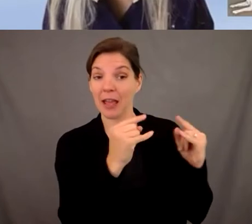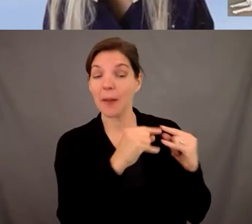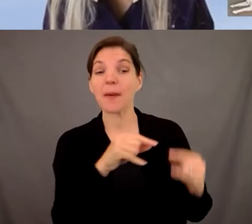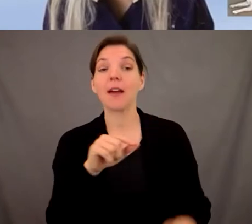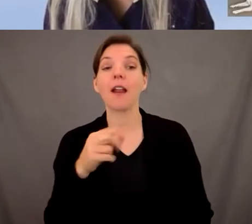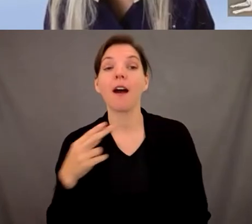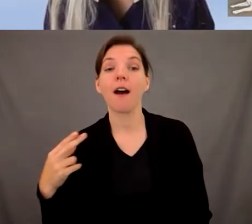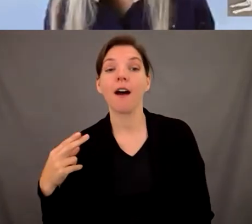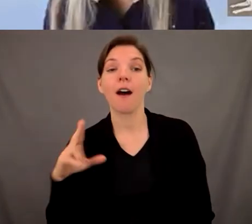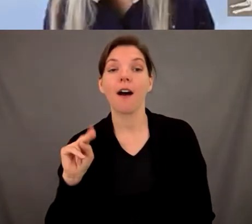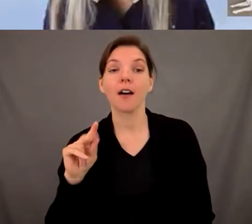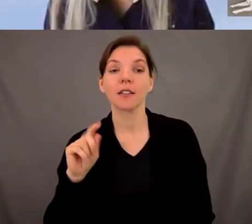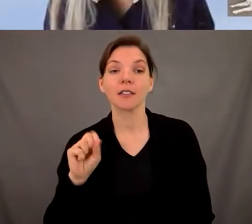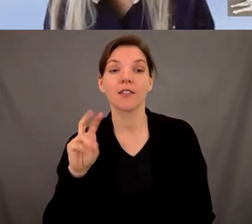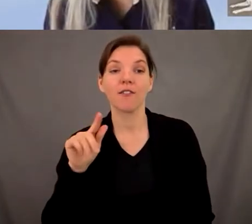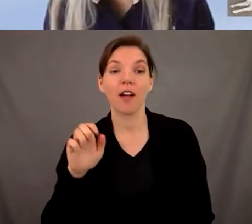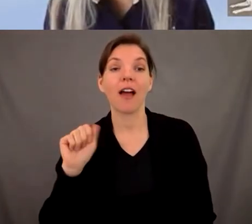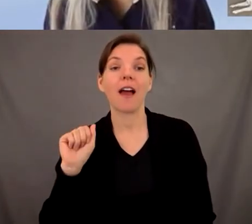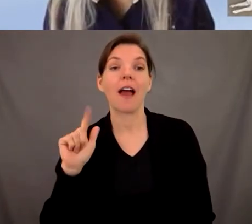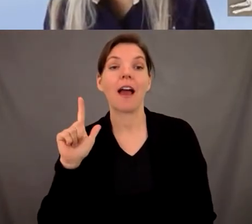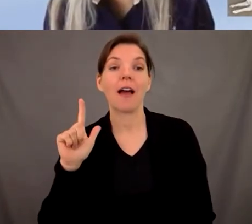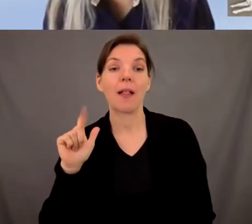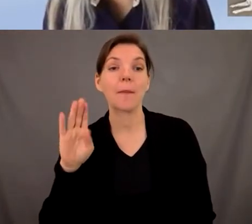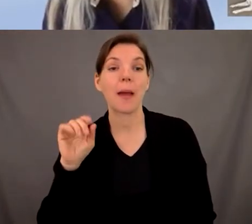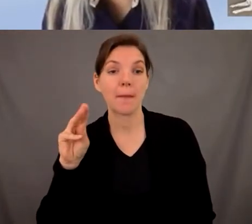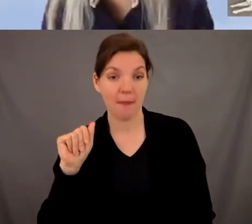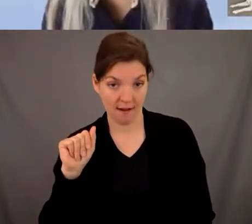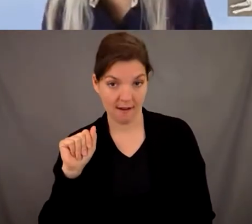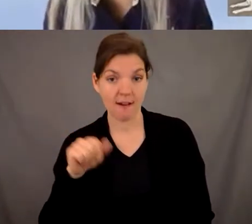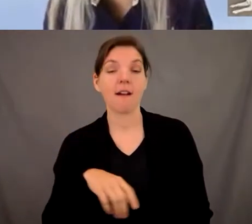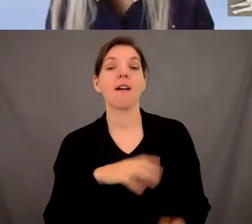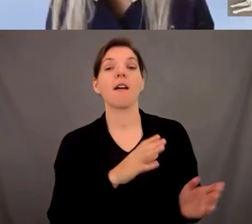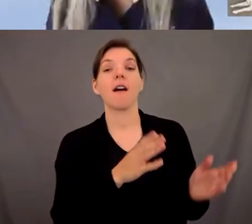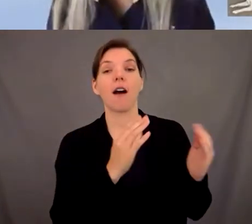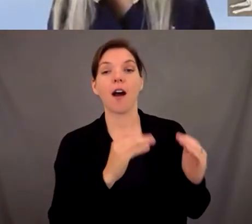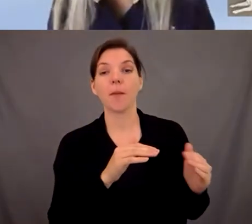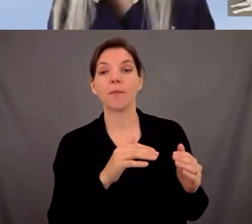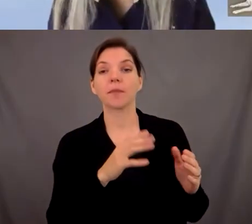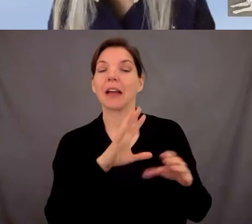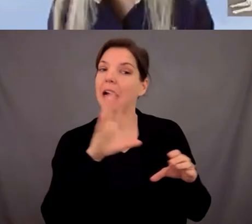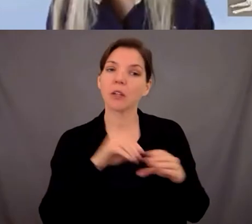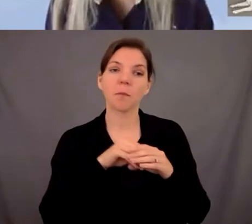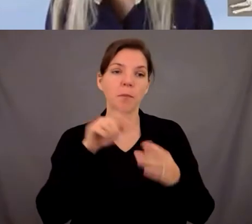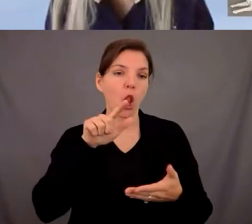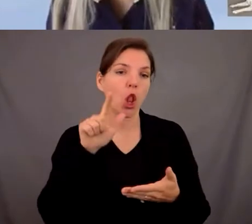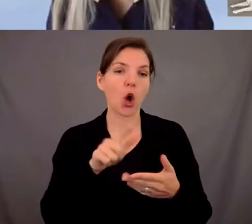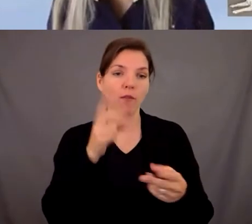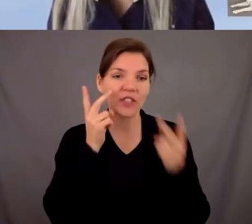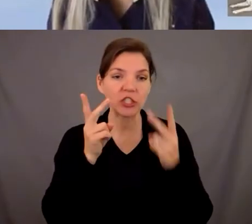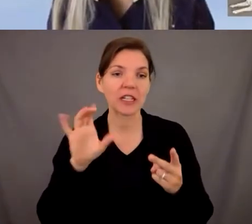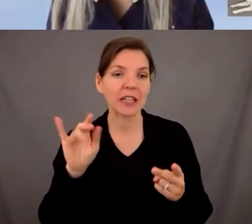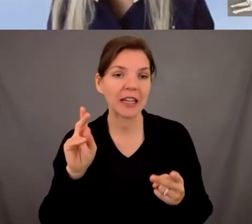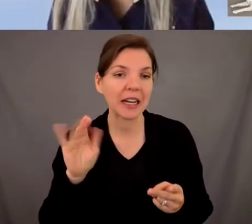we also have sports camp weekend we have a lot of comprehensive low vision clinic and we have summer